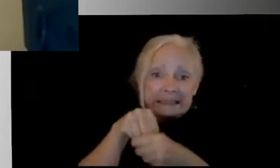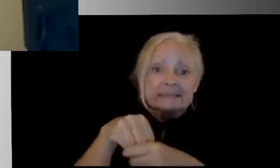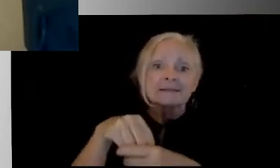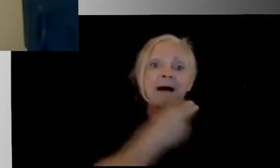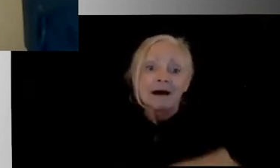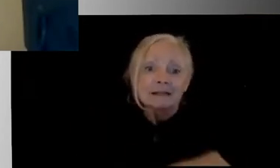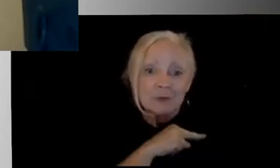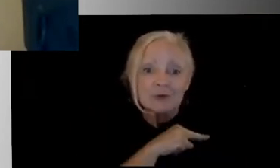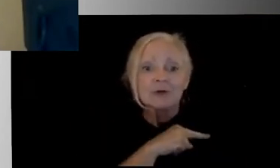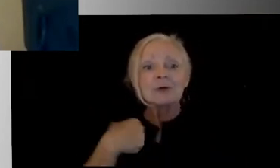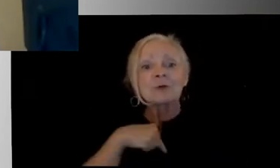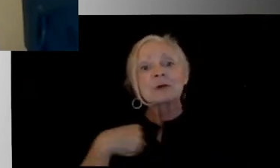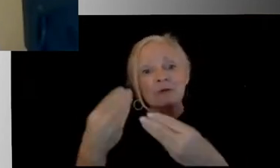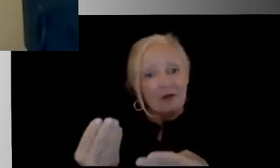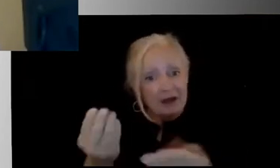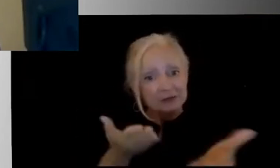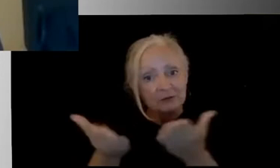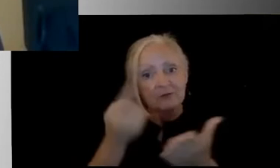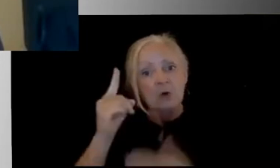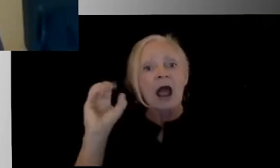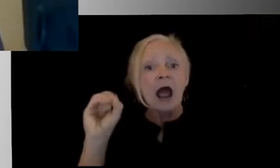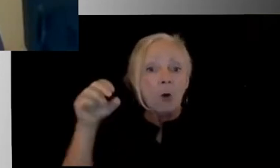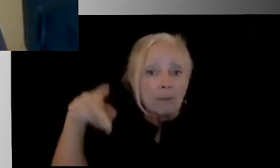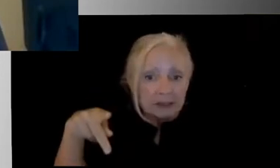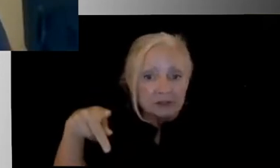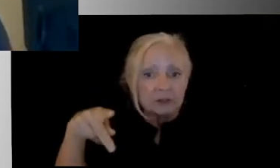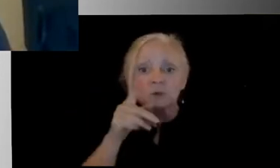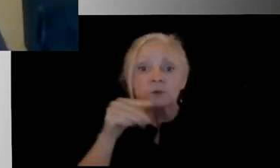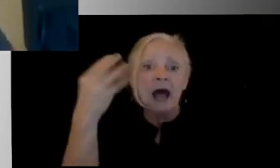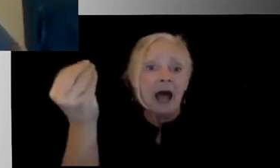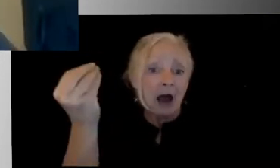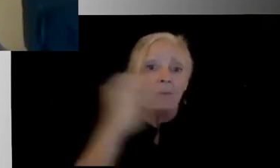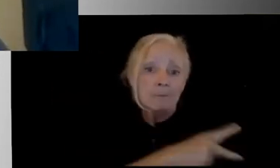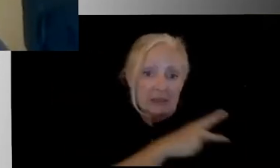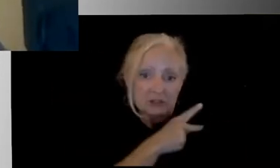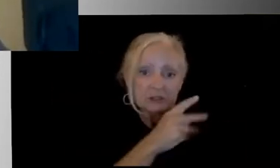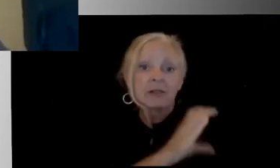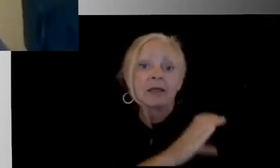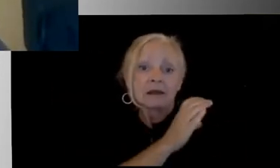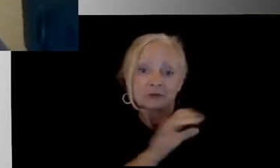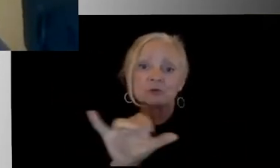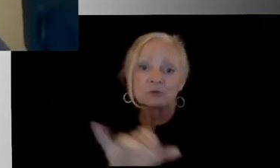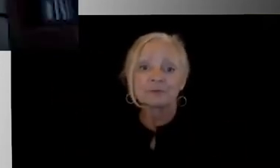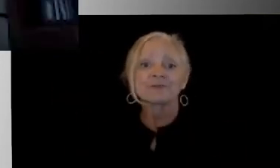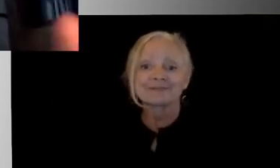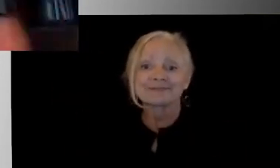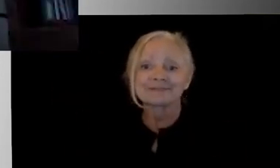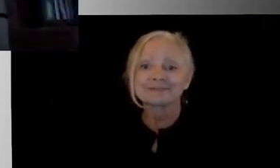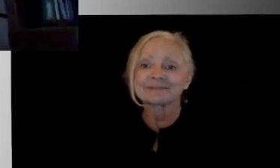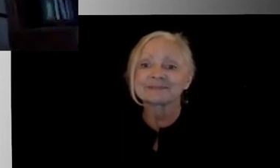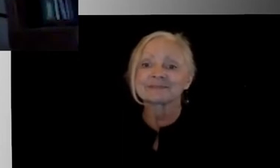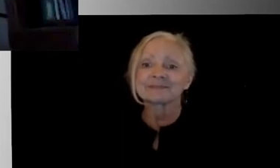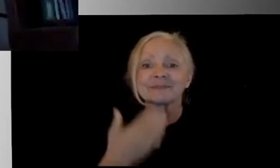to outpatients that are seen in our outpatient clinic here at Riley Hospital. So thank you for having me. All right. Well, again, thanks